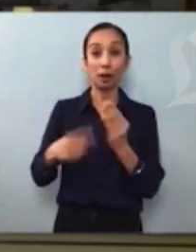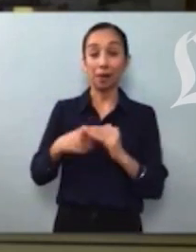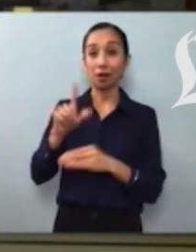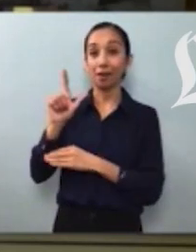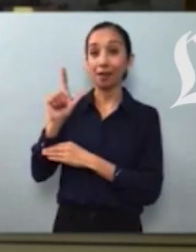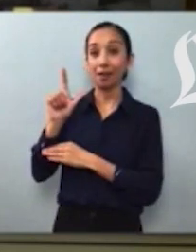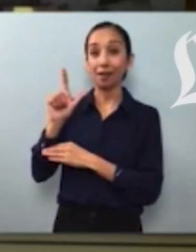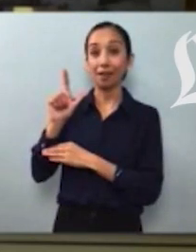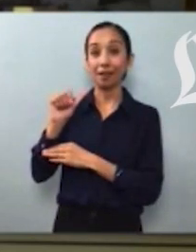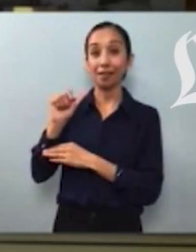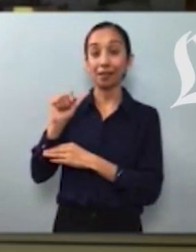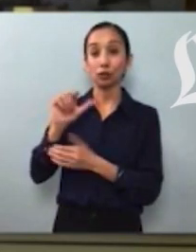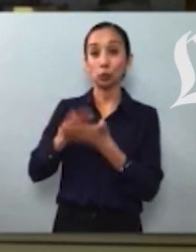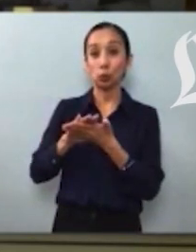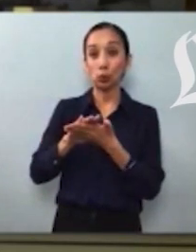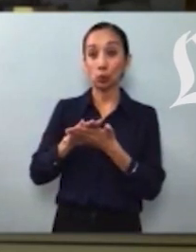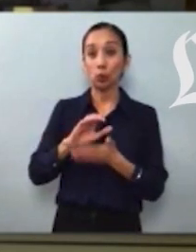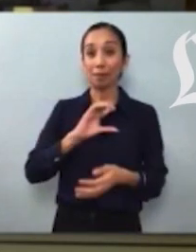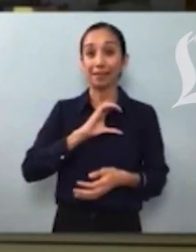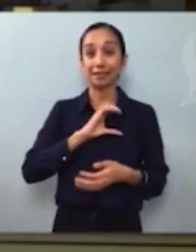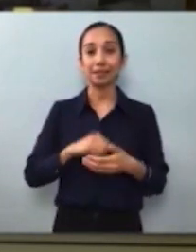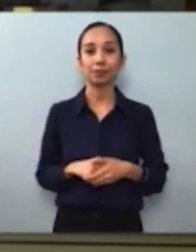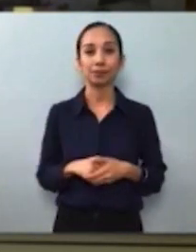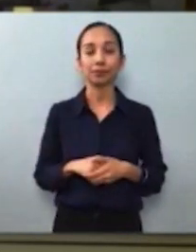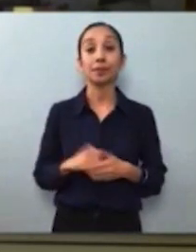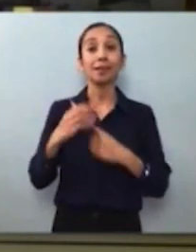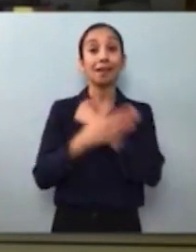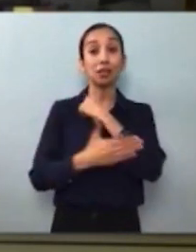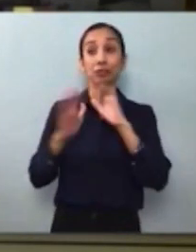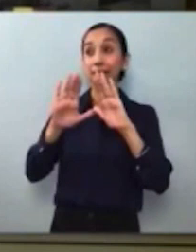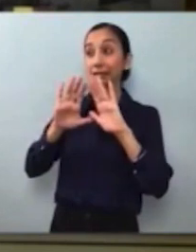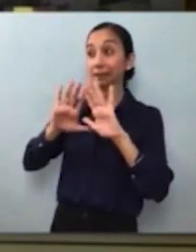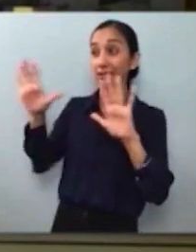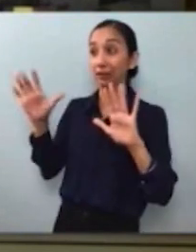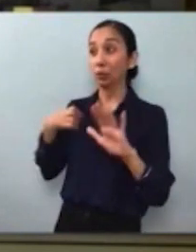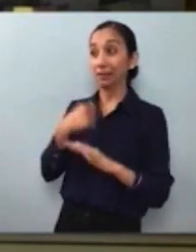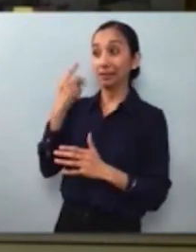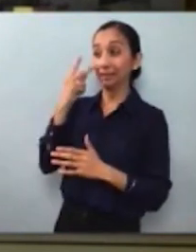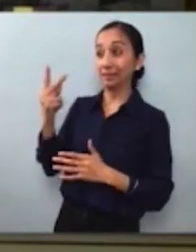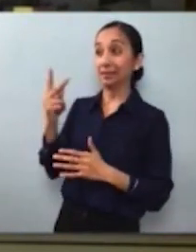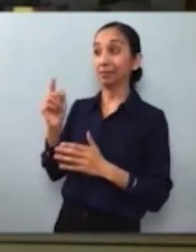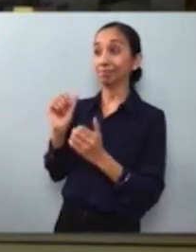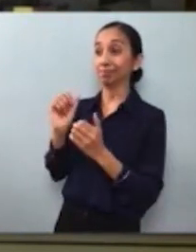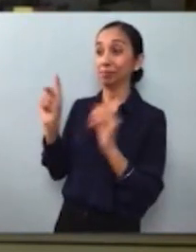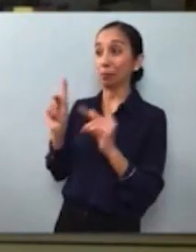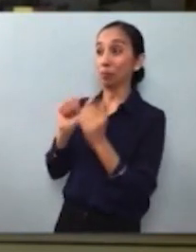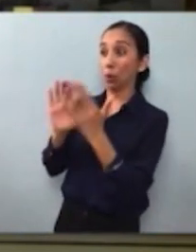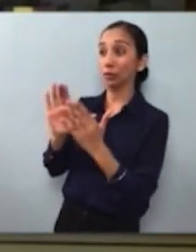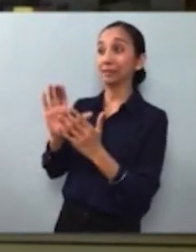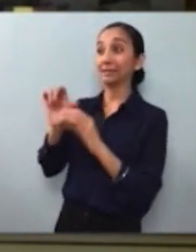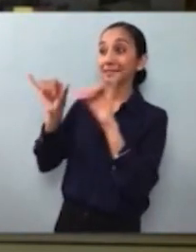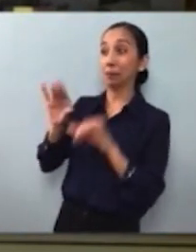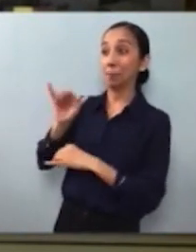Across the country, efforts are being undertaken to address systemic bias and institutional racism which impact black children